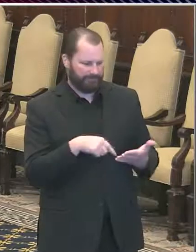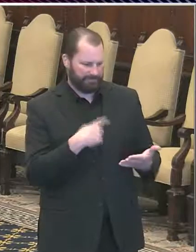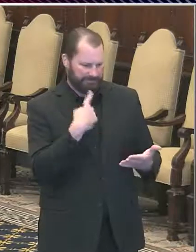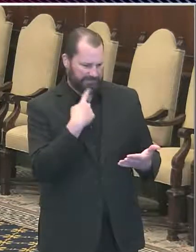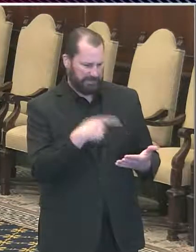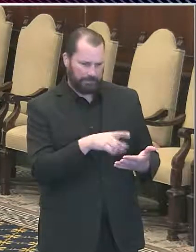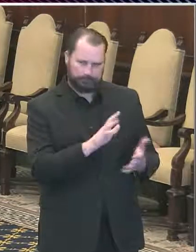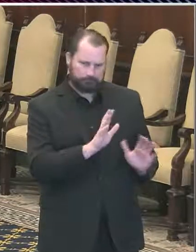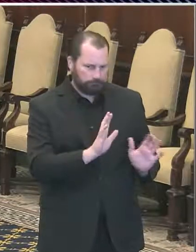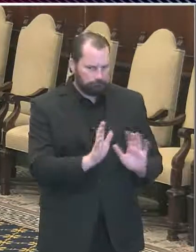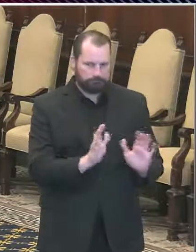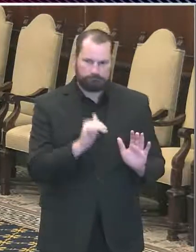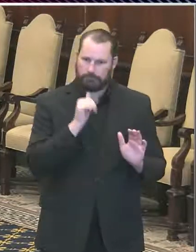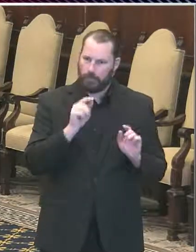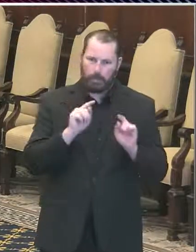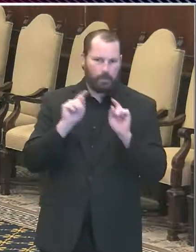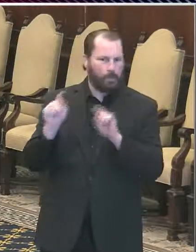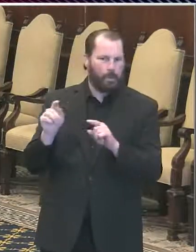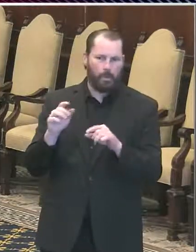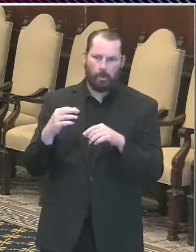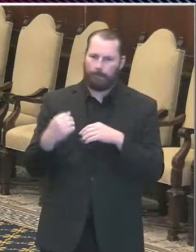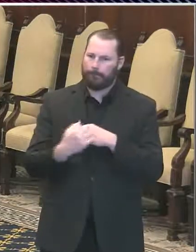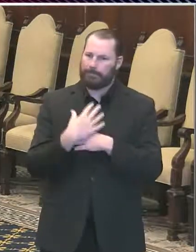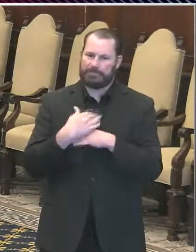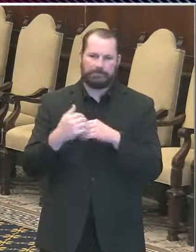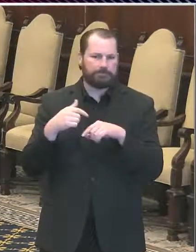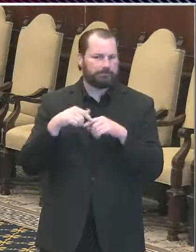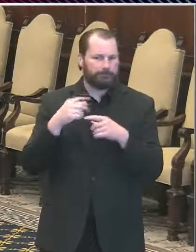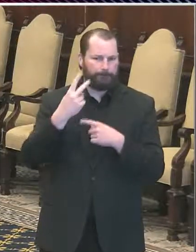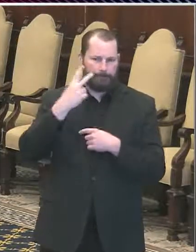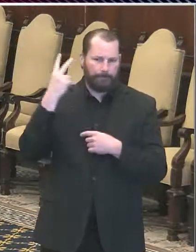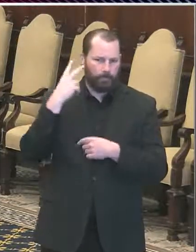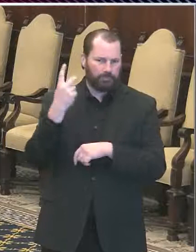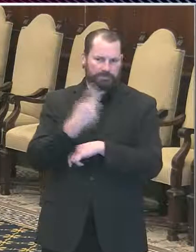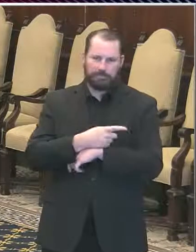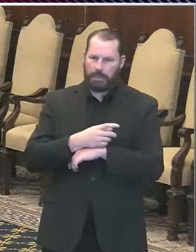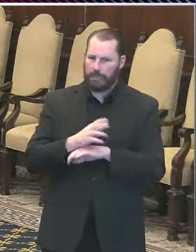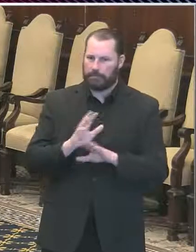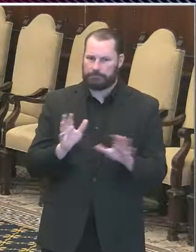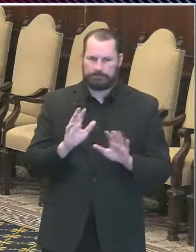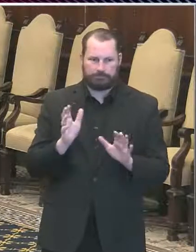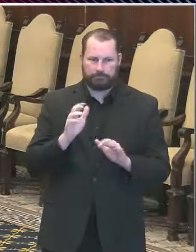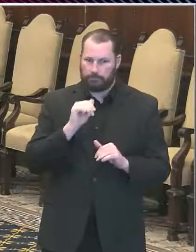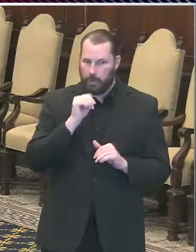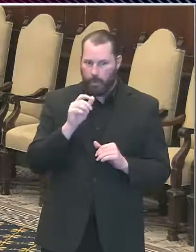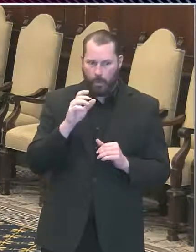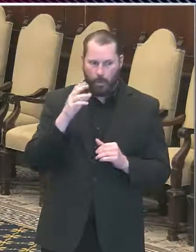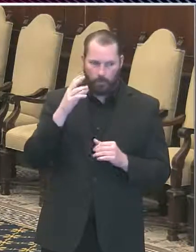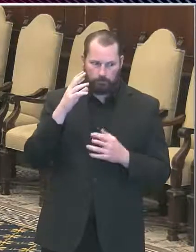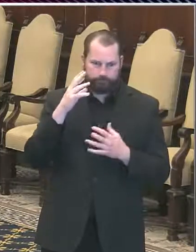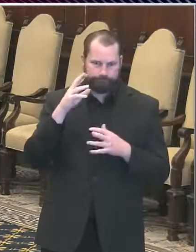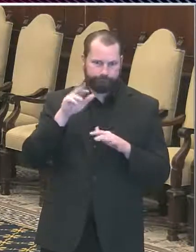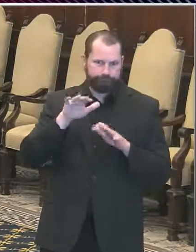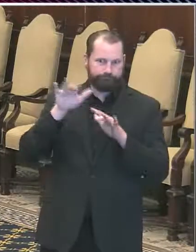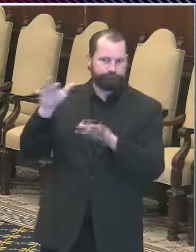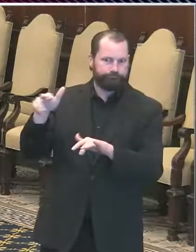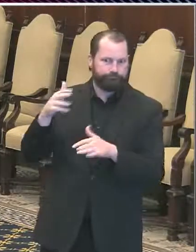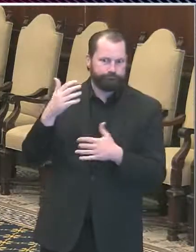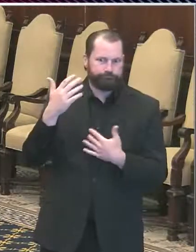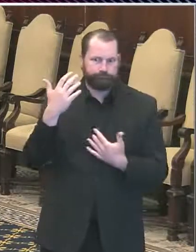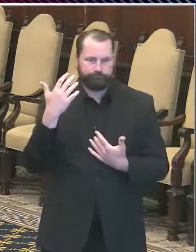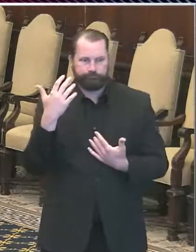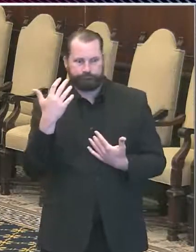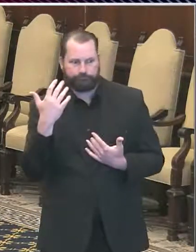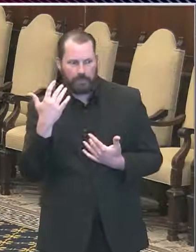Memorial Day weekend because it, because of the whole, you know, are people going to actually practice social distancing on the beach?